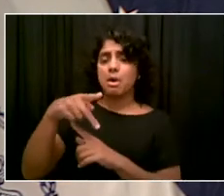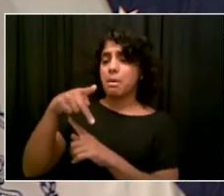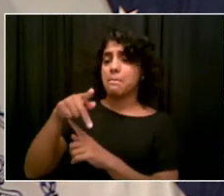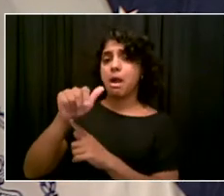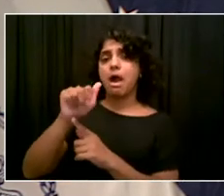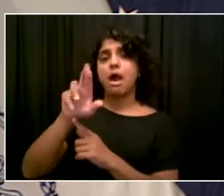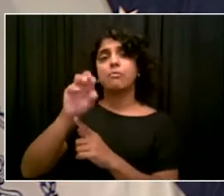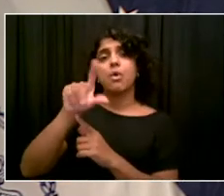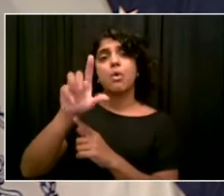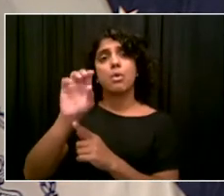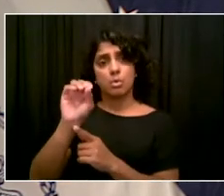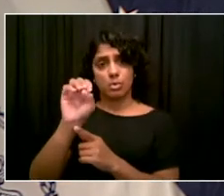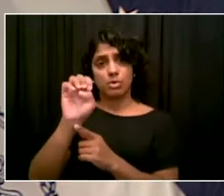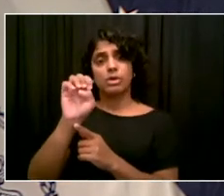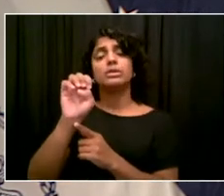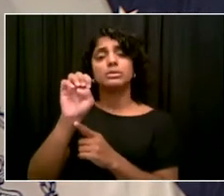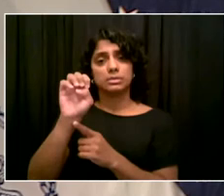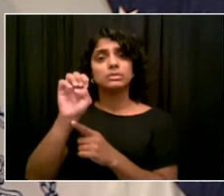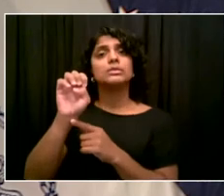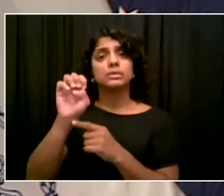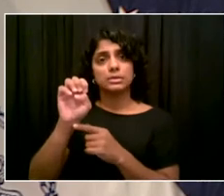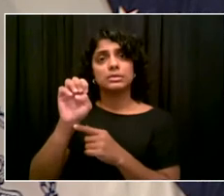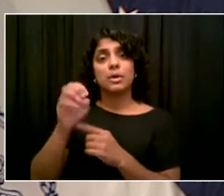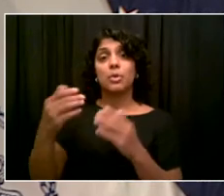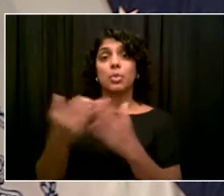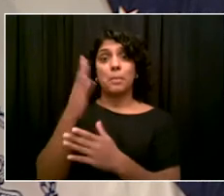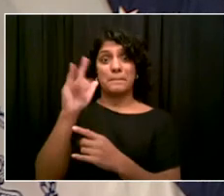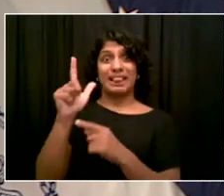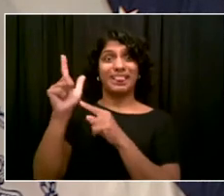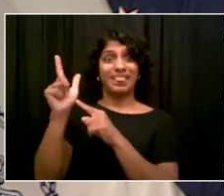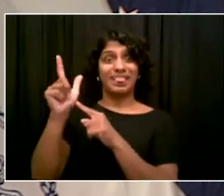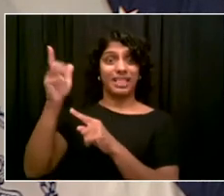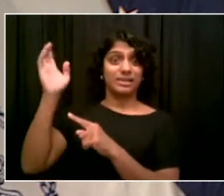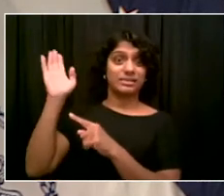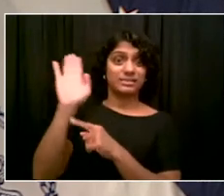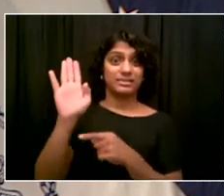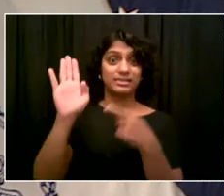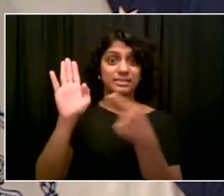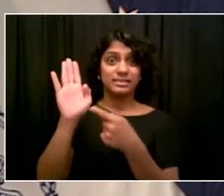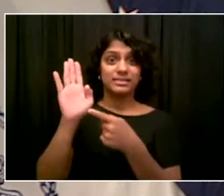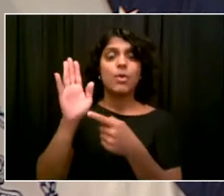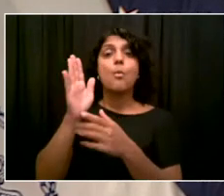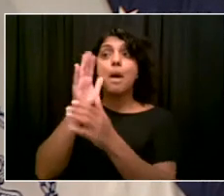of prison break out of that cycle of violence. We definitely need help.